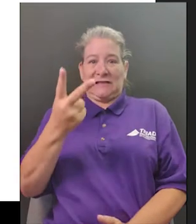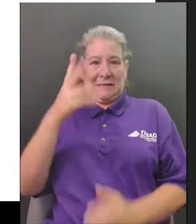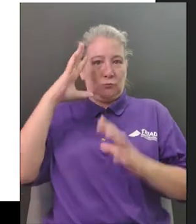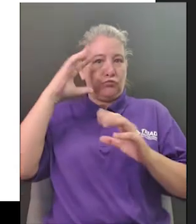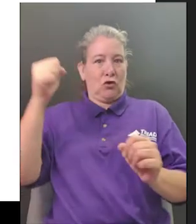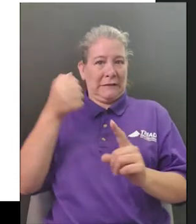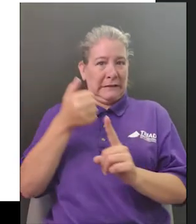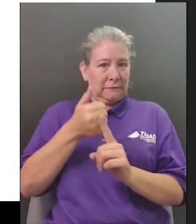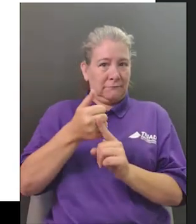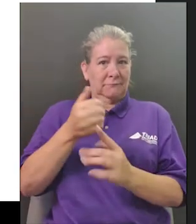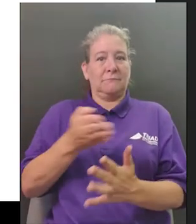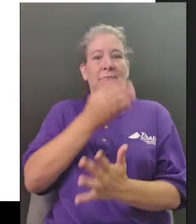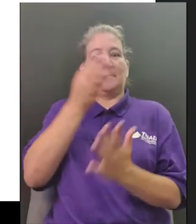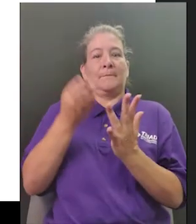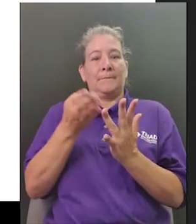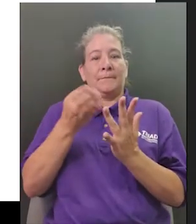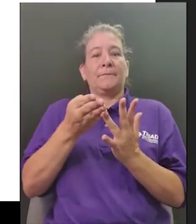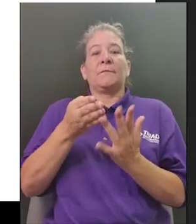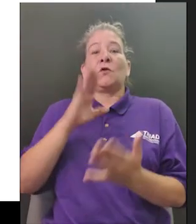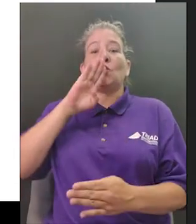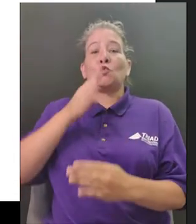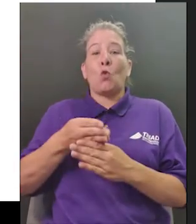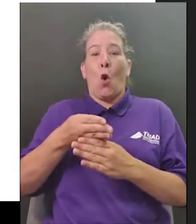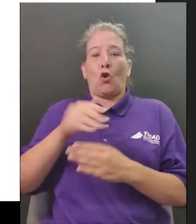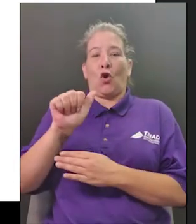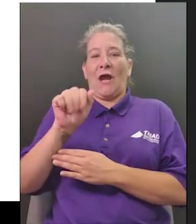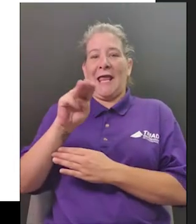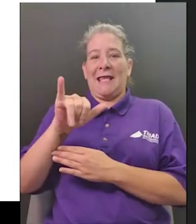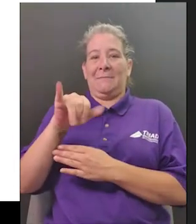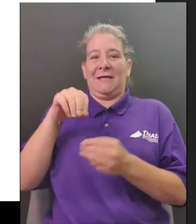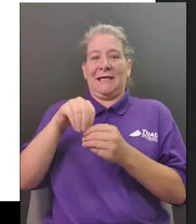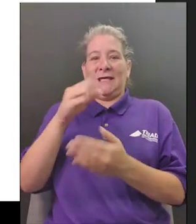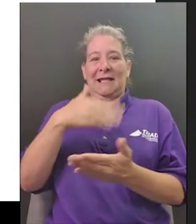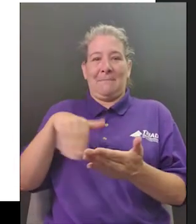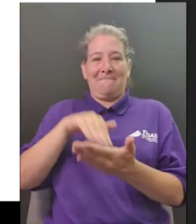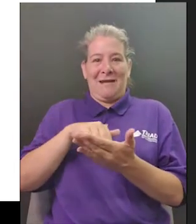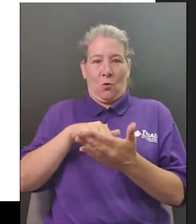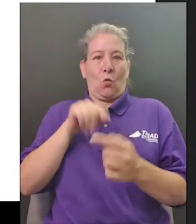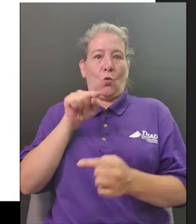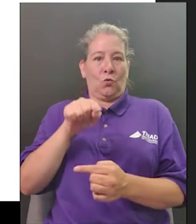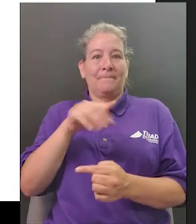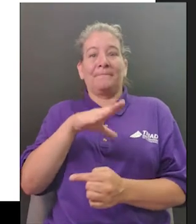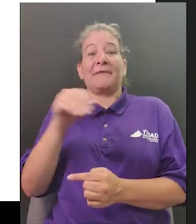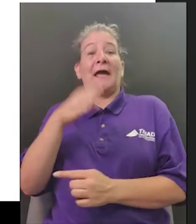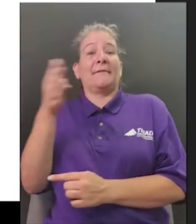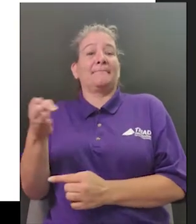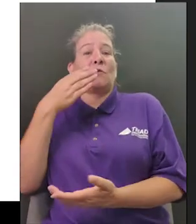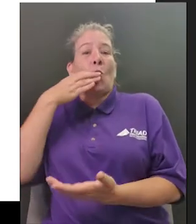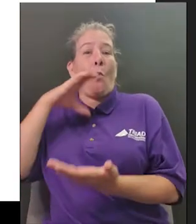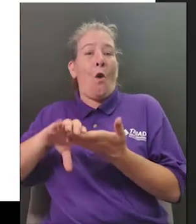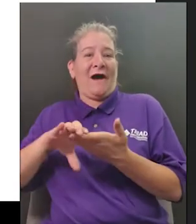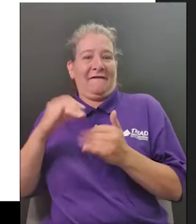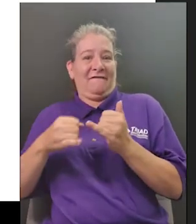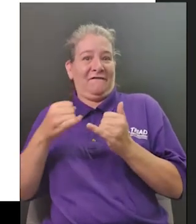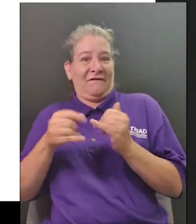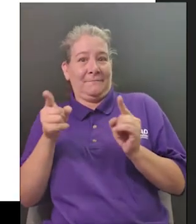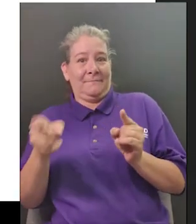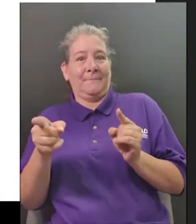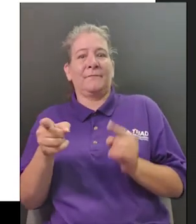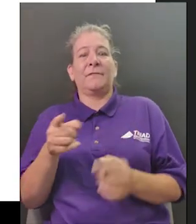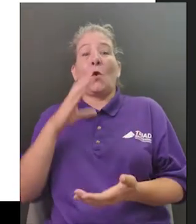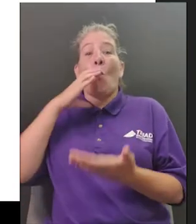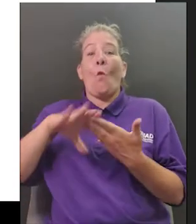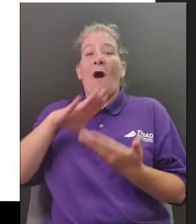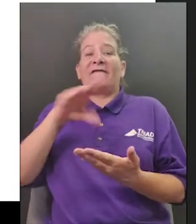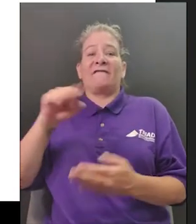4th celebration and july 4th celebrations go all the way back to at the white